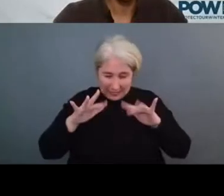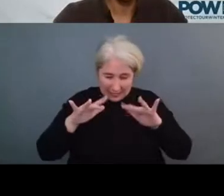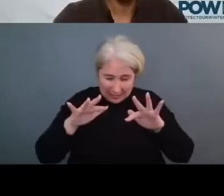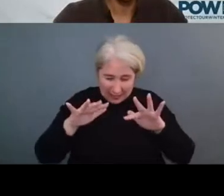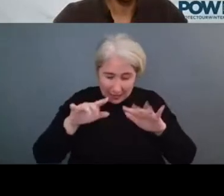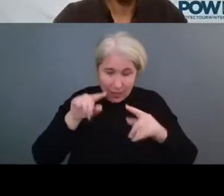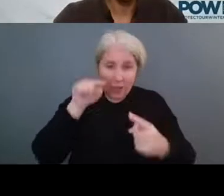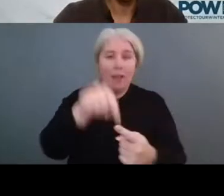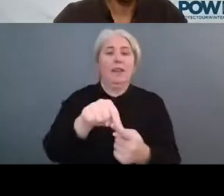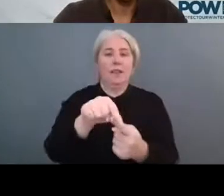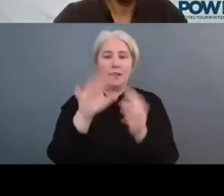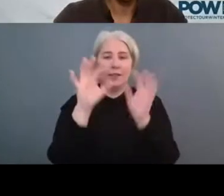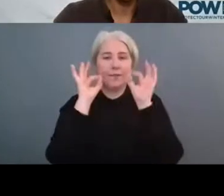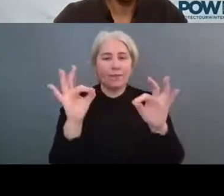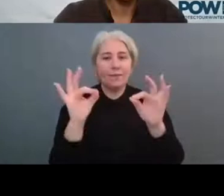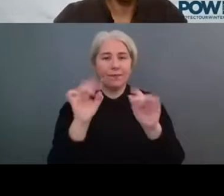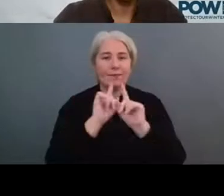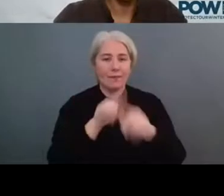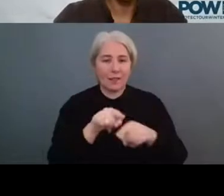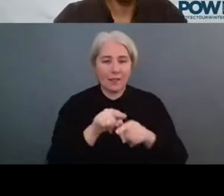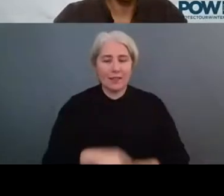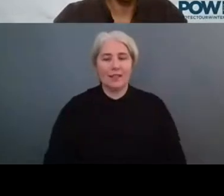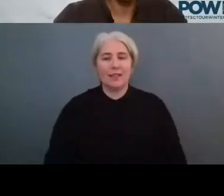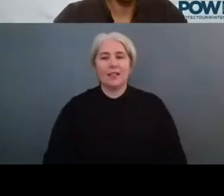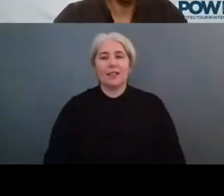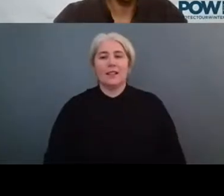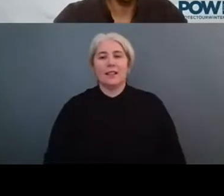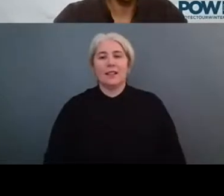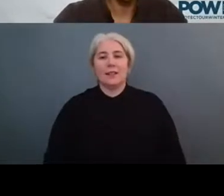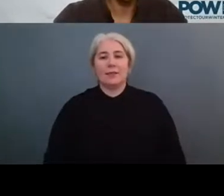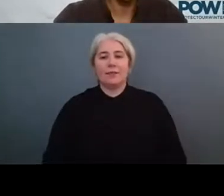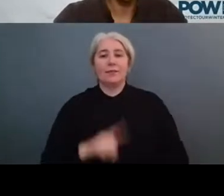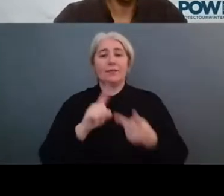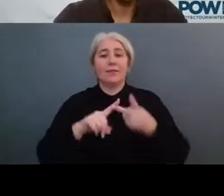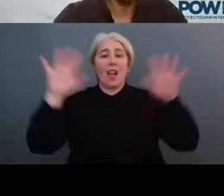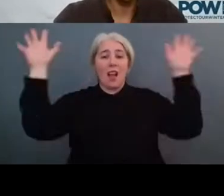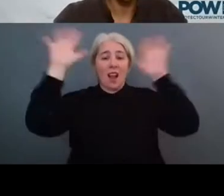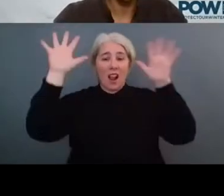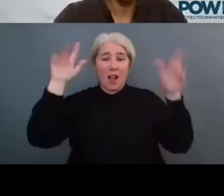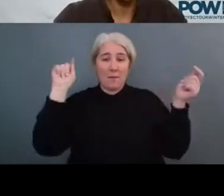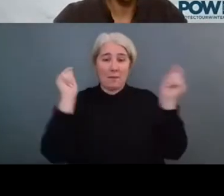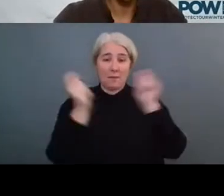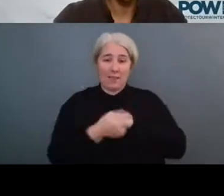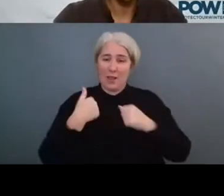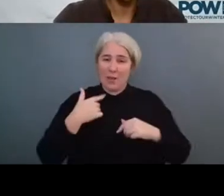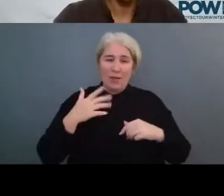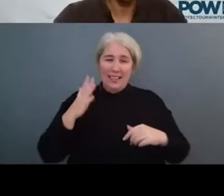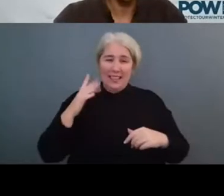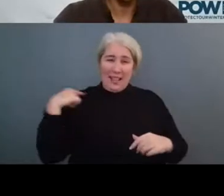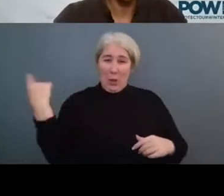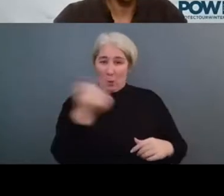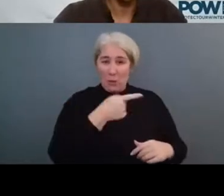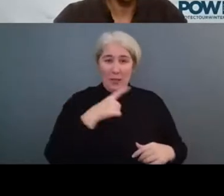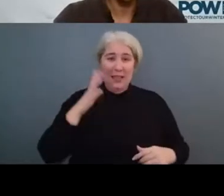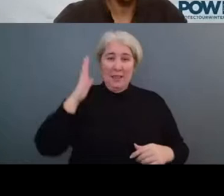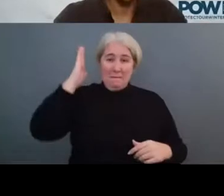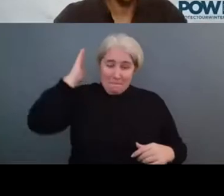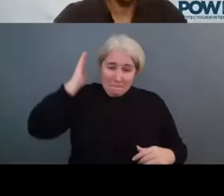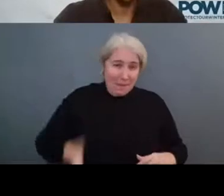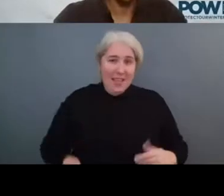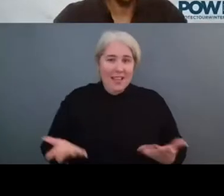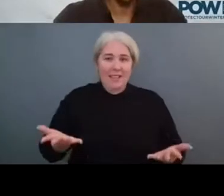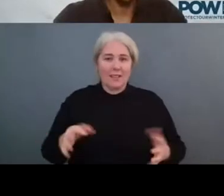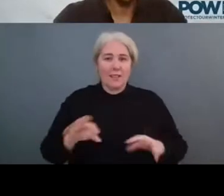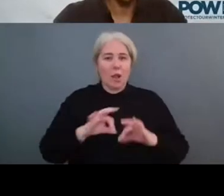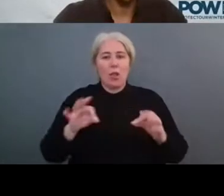to mitigation, it has been discussed to a large extent. So simply we have to do everything we can to reduce the emissions, including